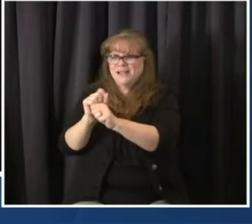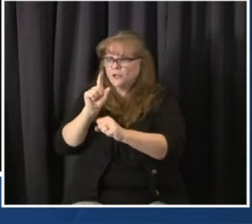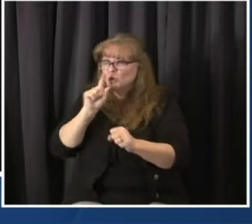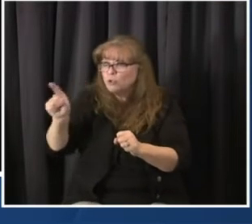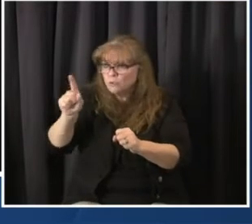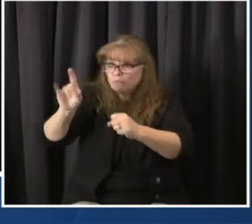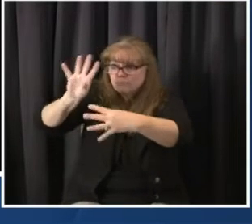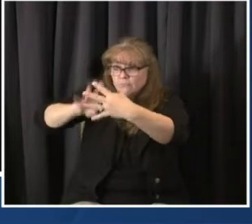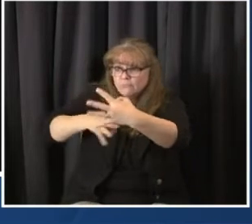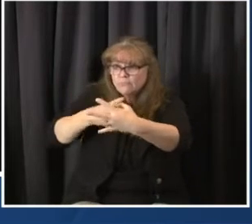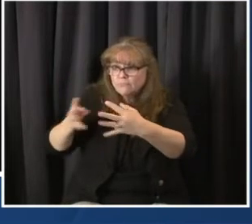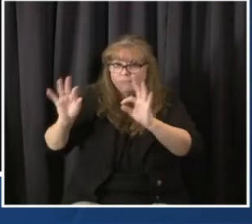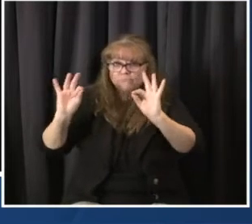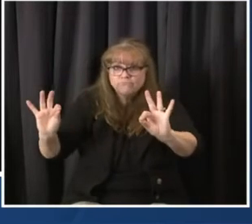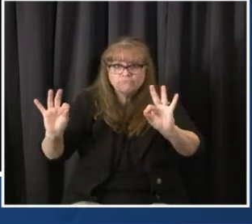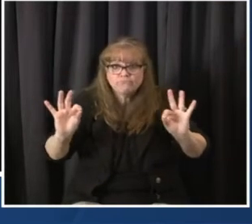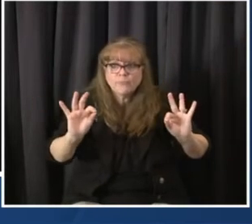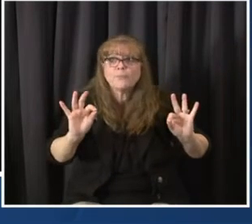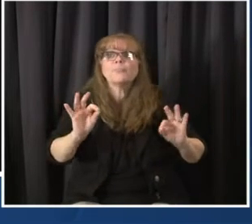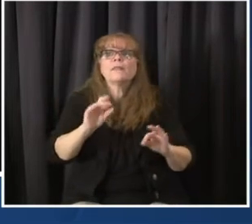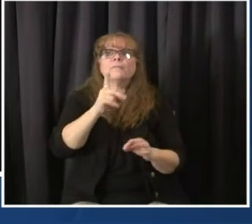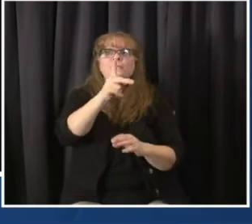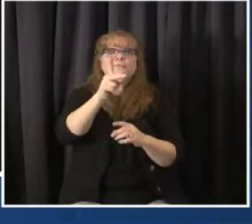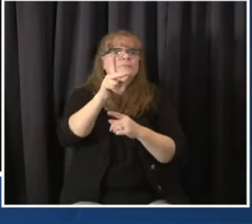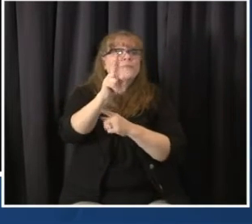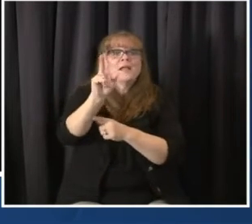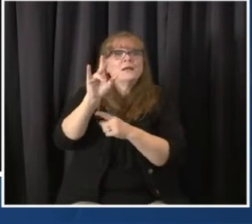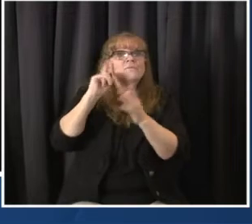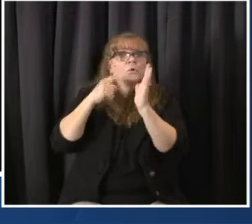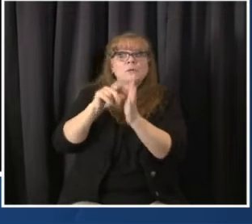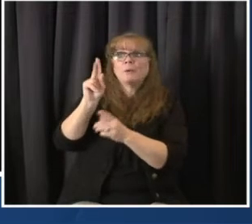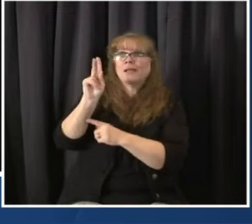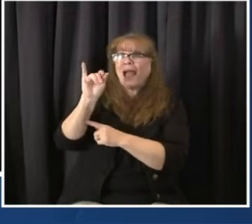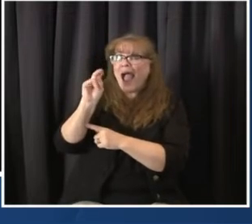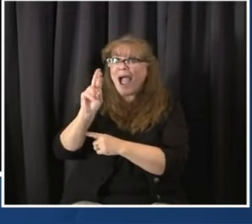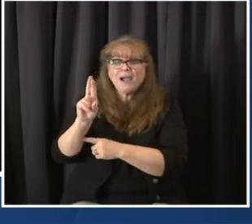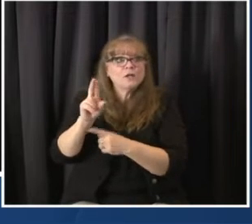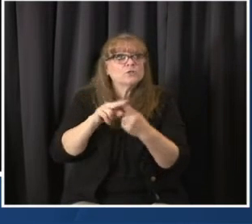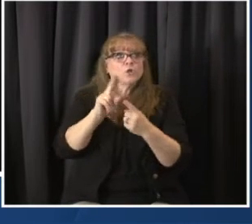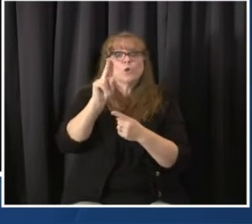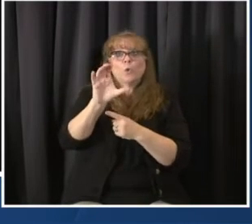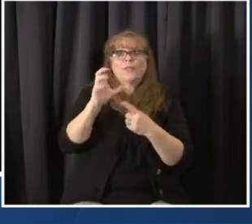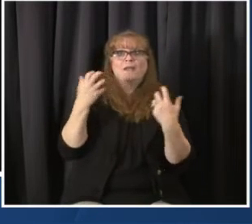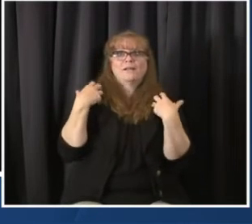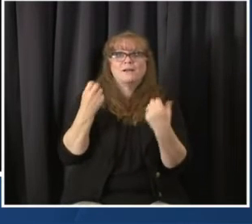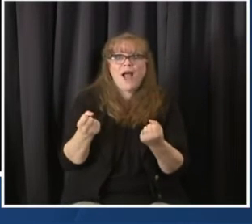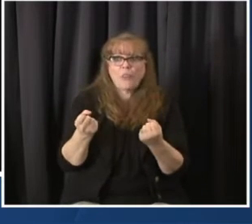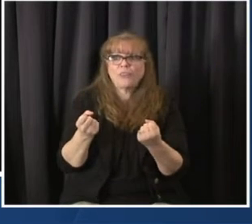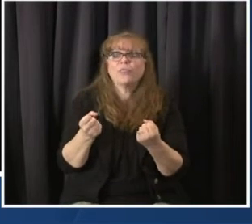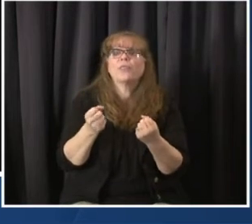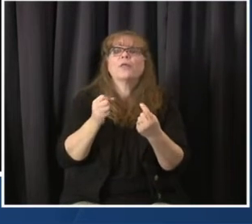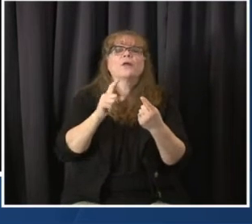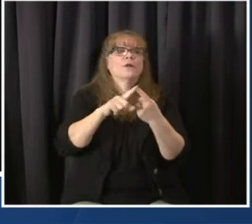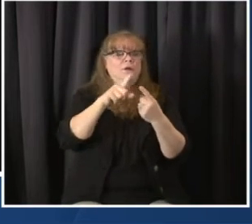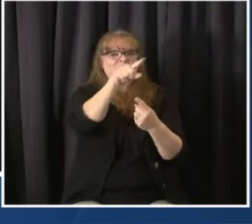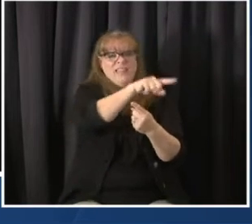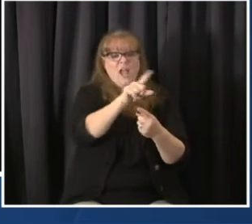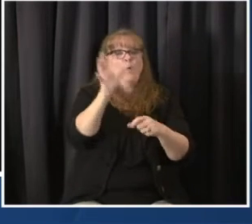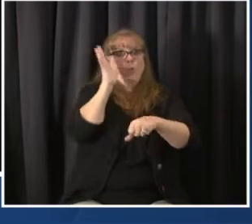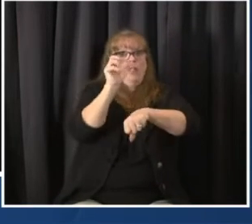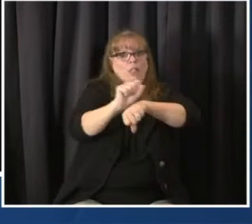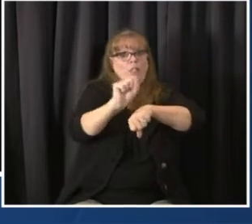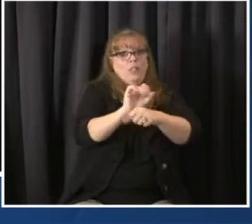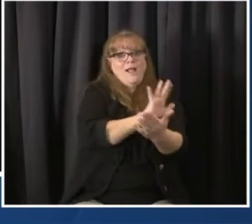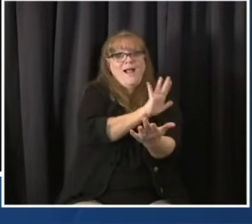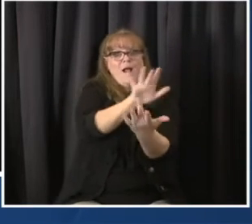regular customer information. But they are contacting you and phone calls as well because they don't have everybody's email. So your hospital may be calling you.